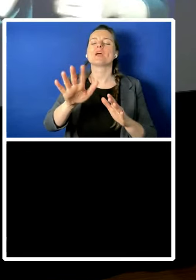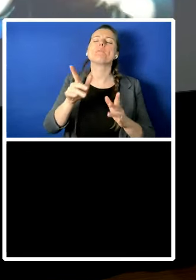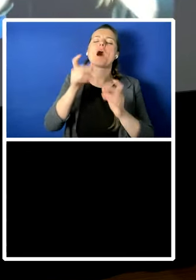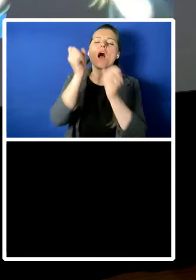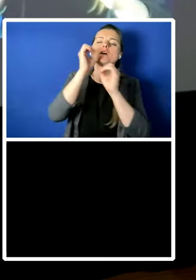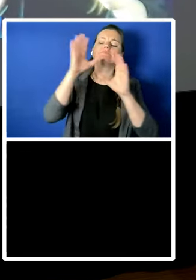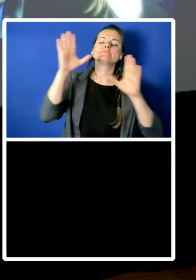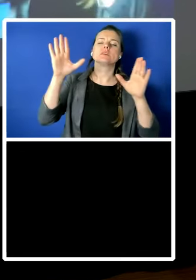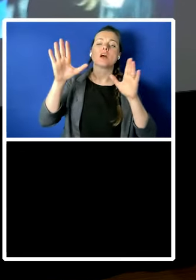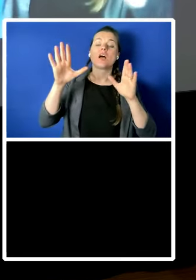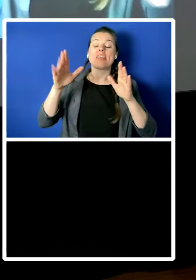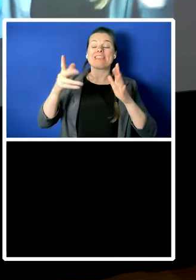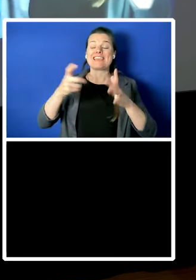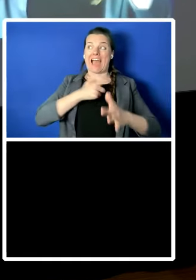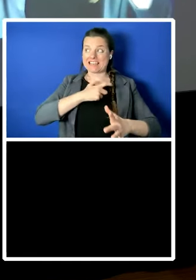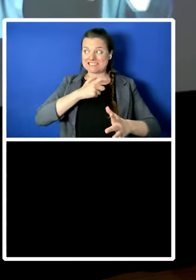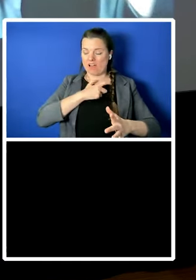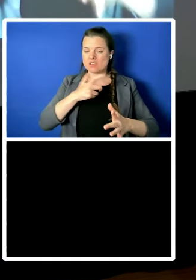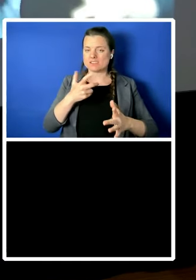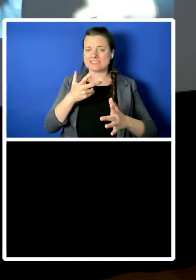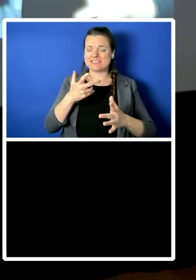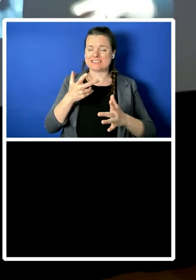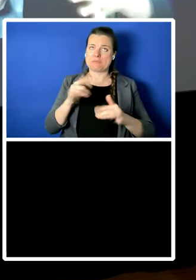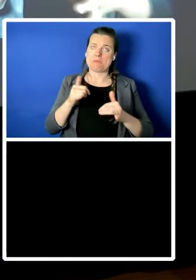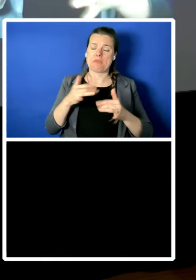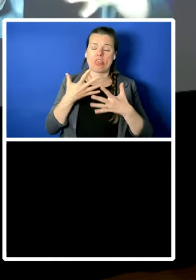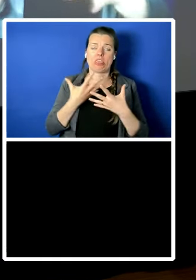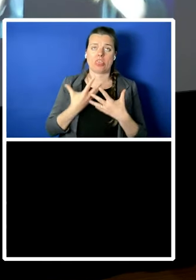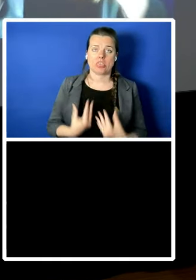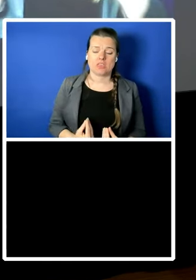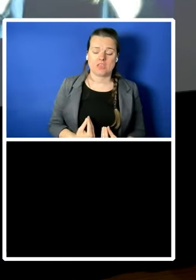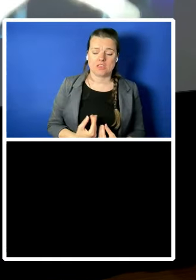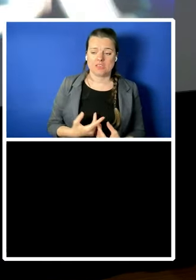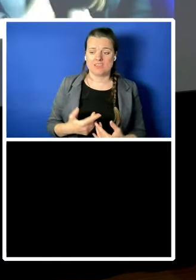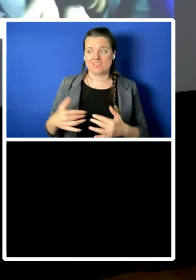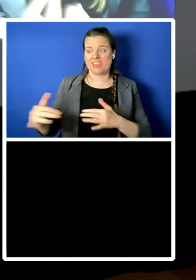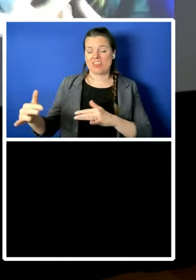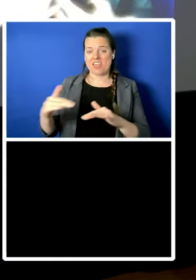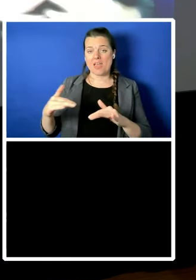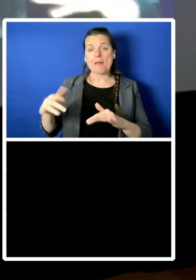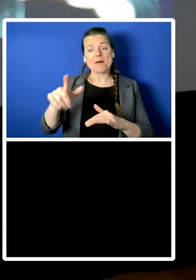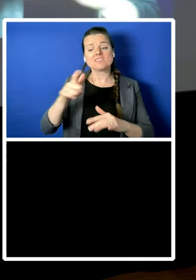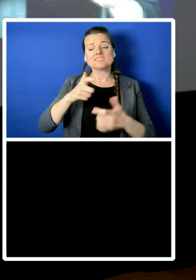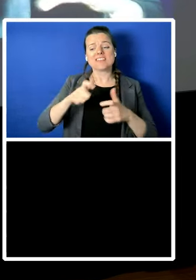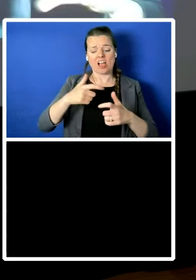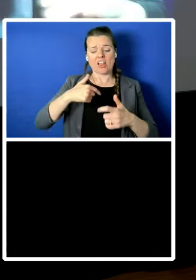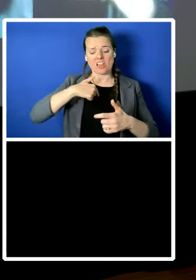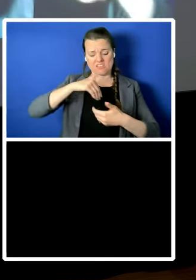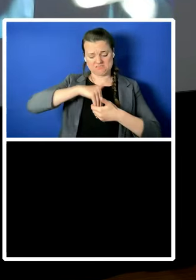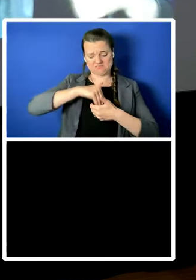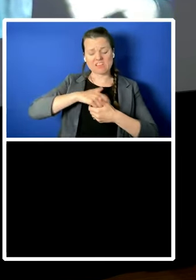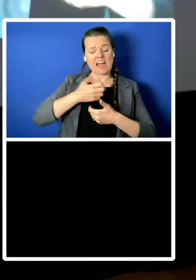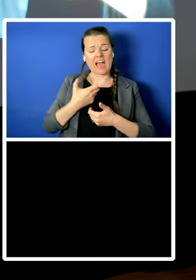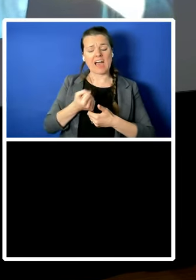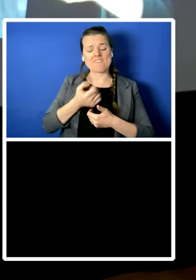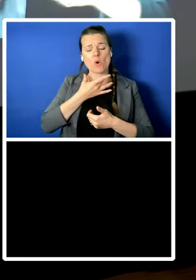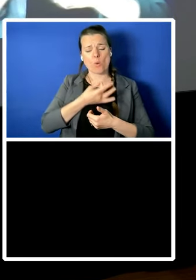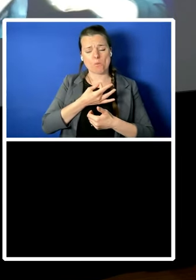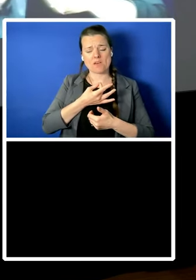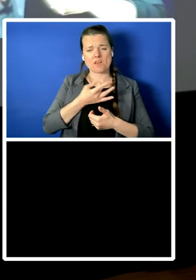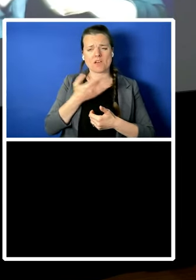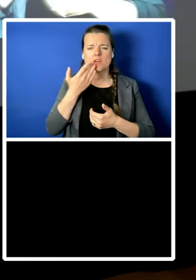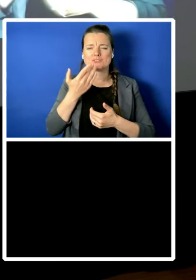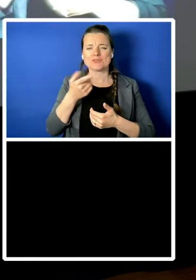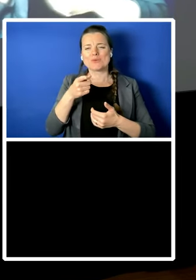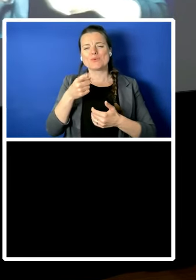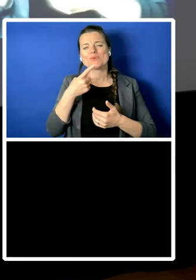despair at times but i still i still i still have hope and in relation to the um i don't know whether you were intimating charles that um